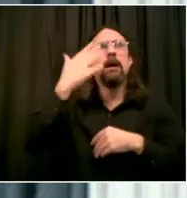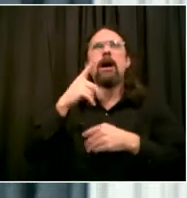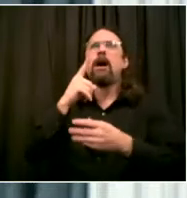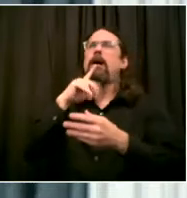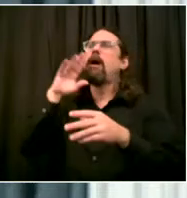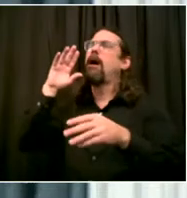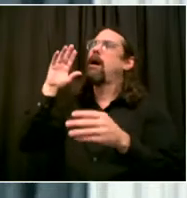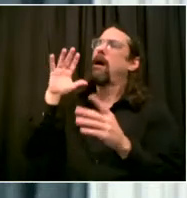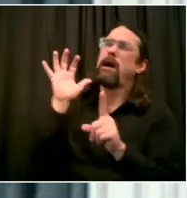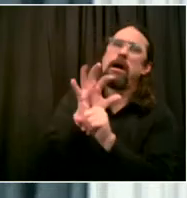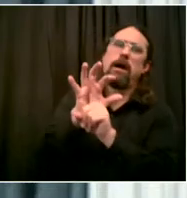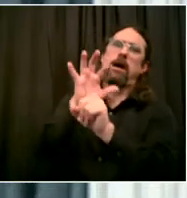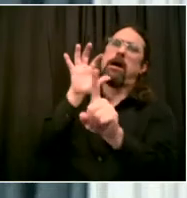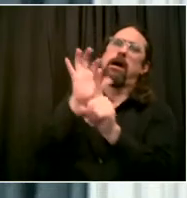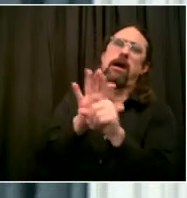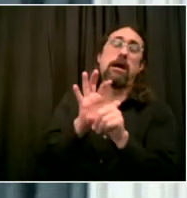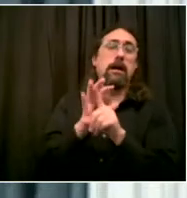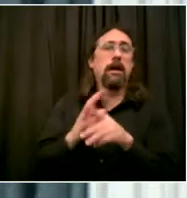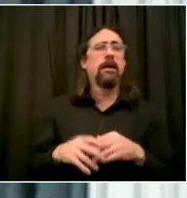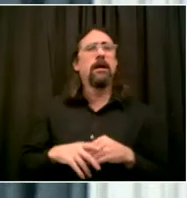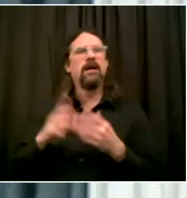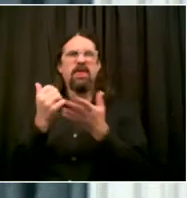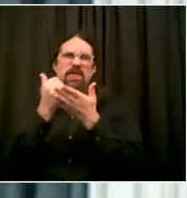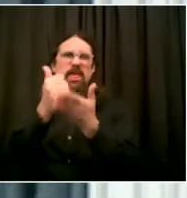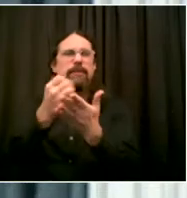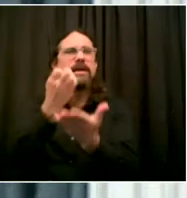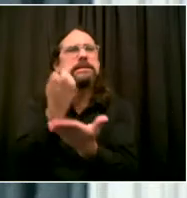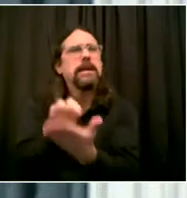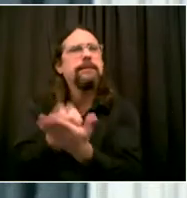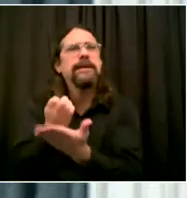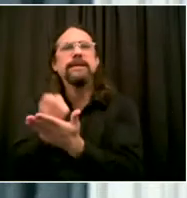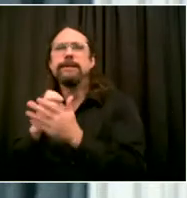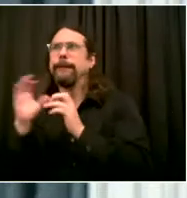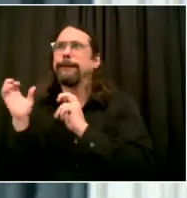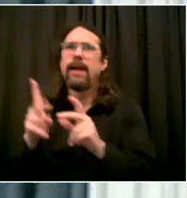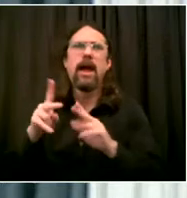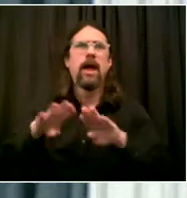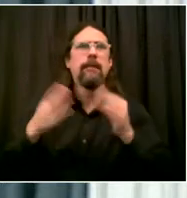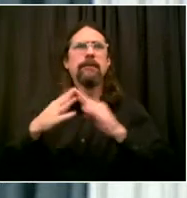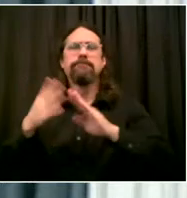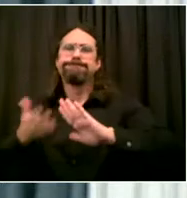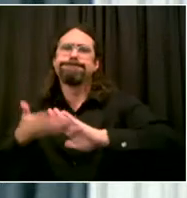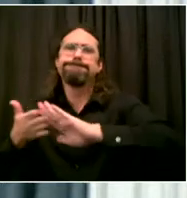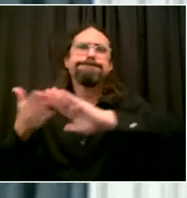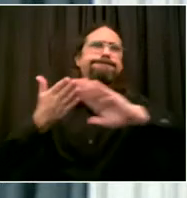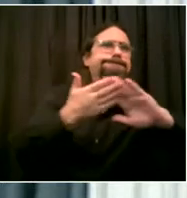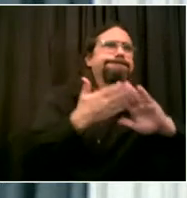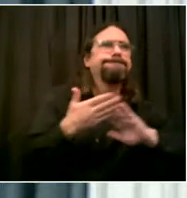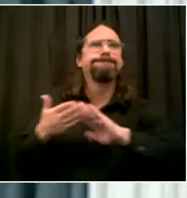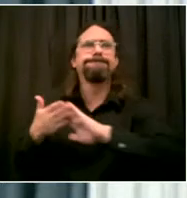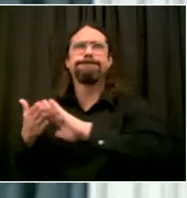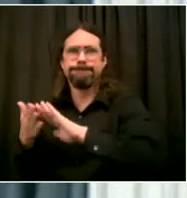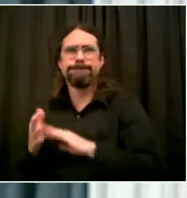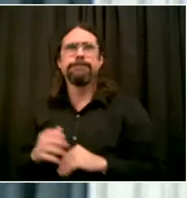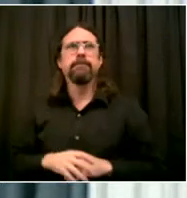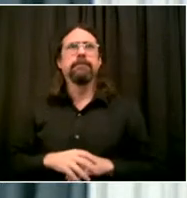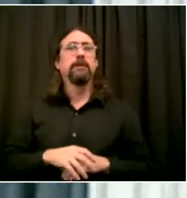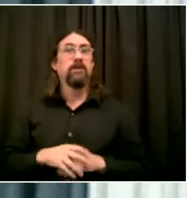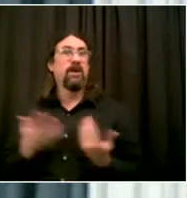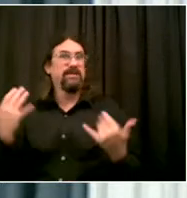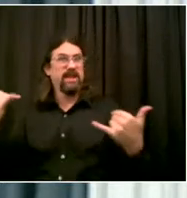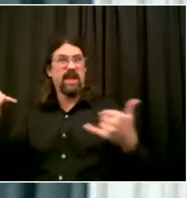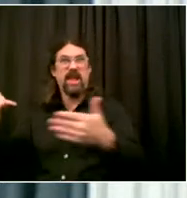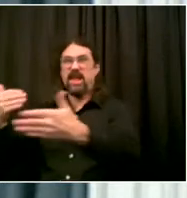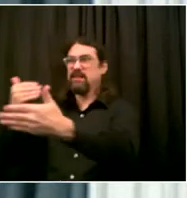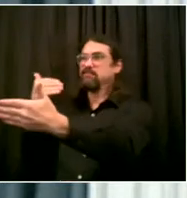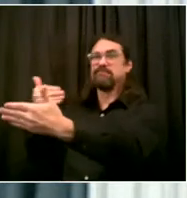same for our retail facilities, particularly now as we go into the holiday season when these small businesses have 70 percent.